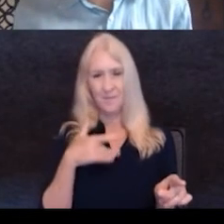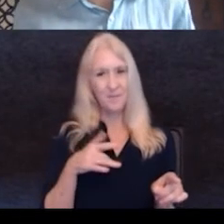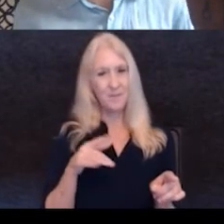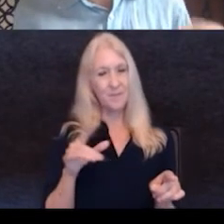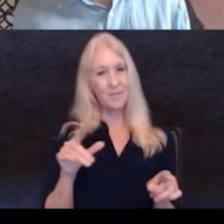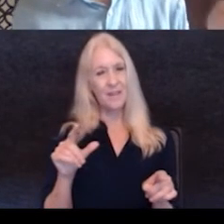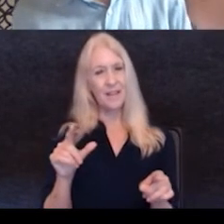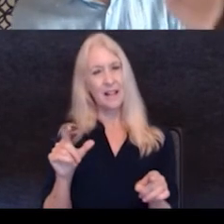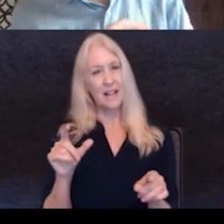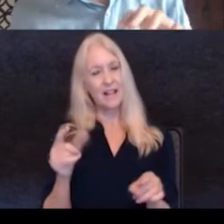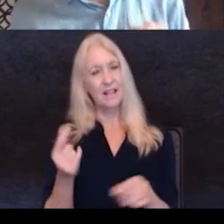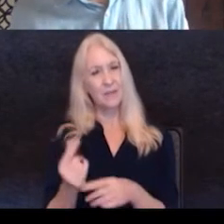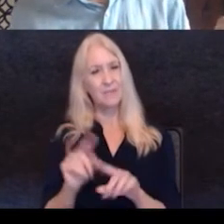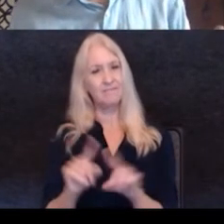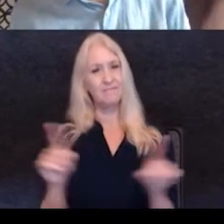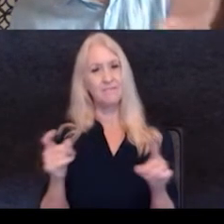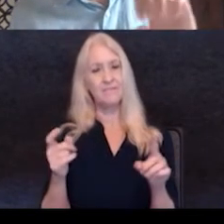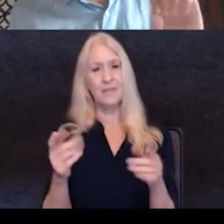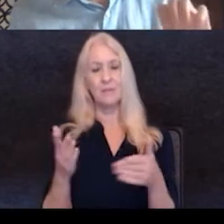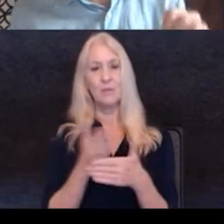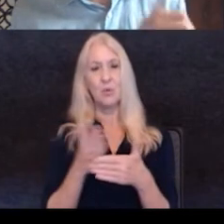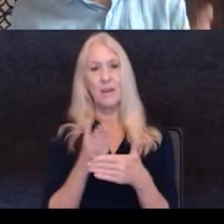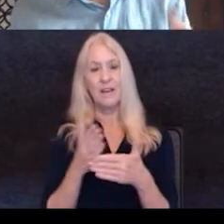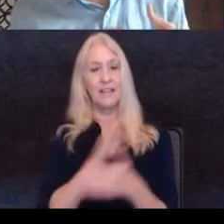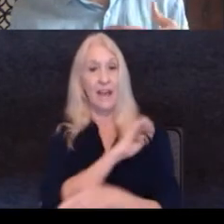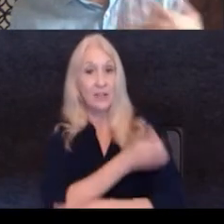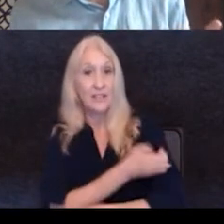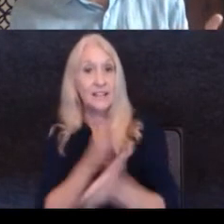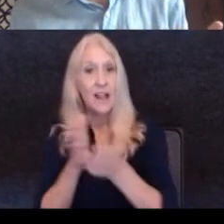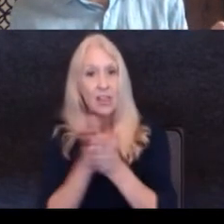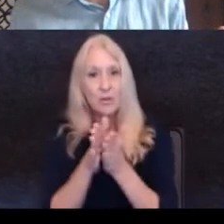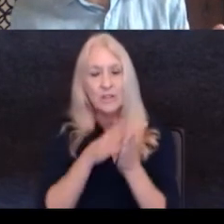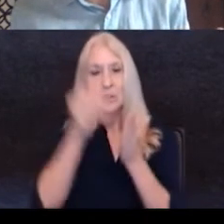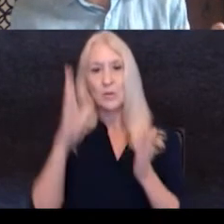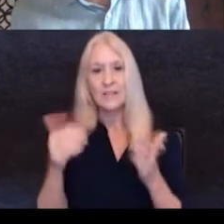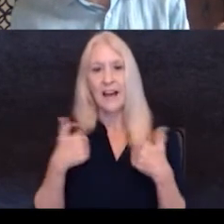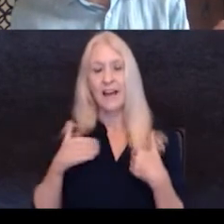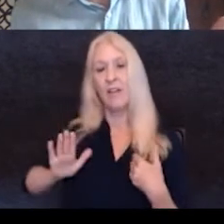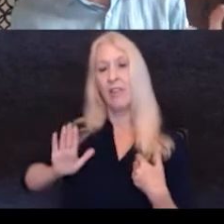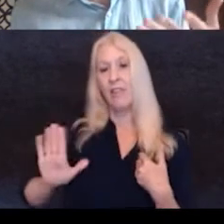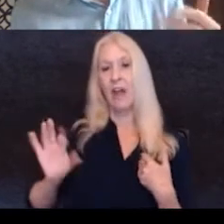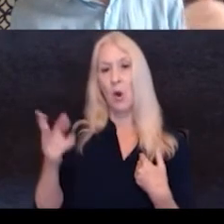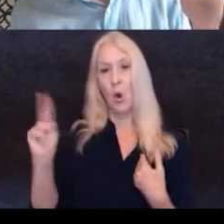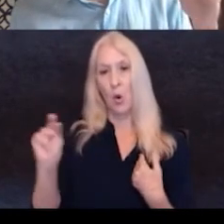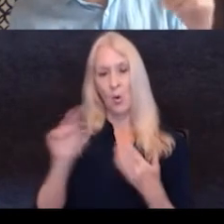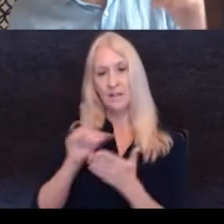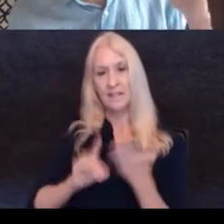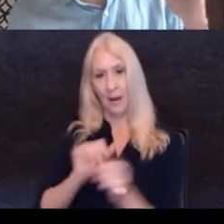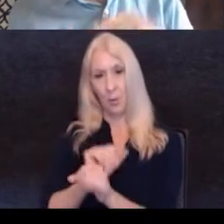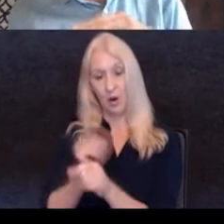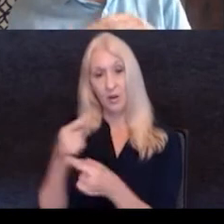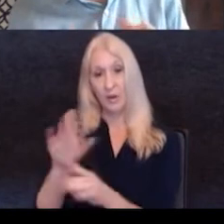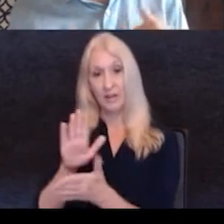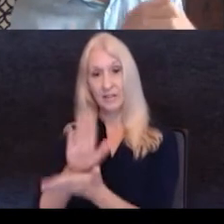disconnect between, uh, the kind of energy and enthusiasm students have for their own design work when they're in school. And then they